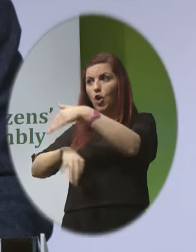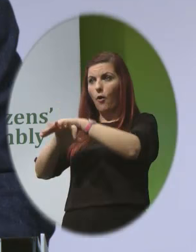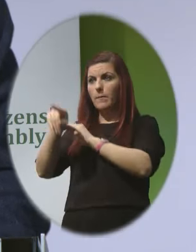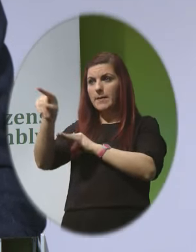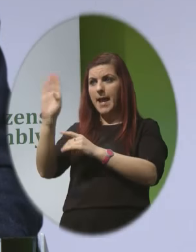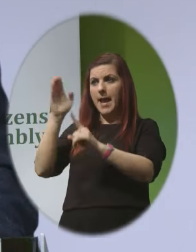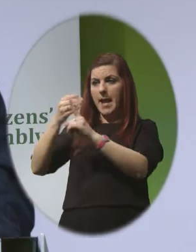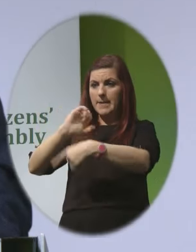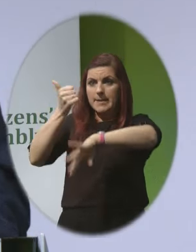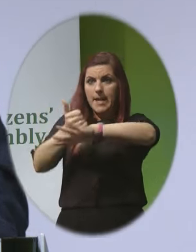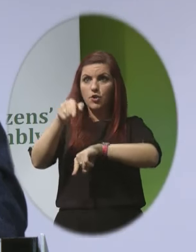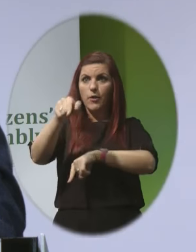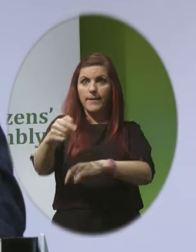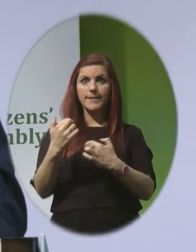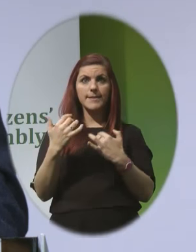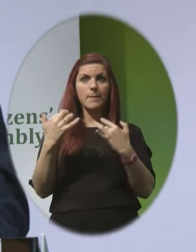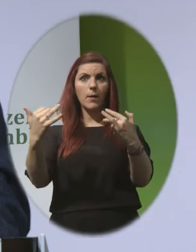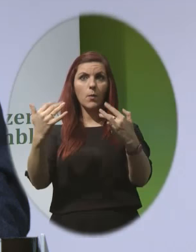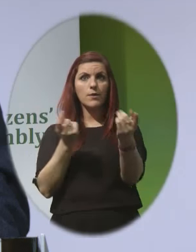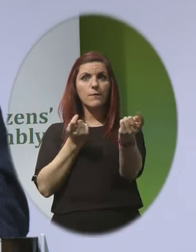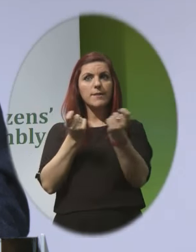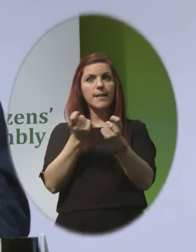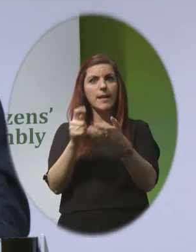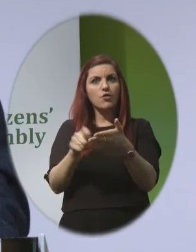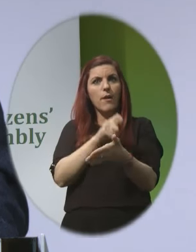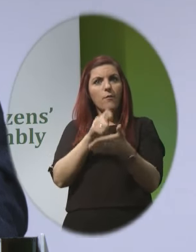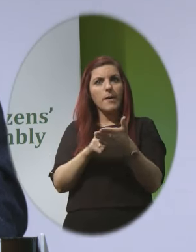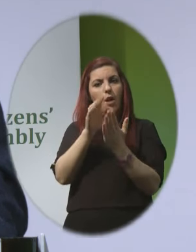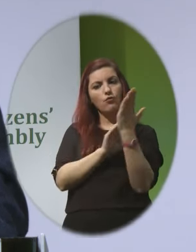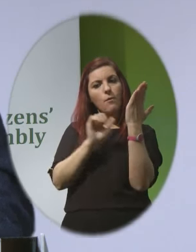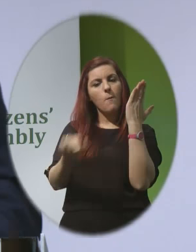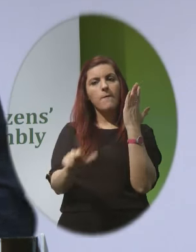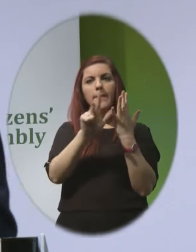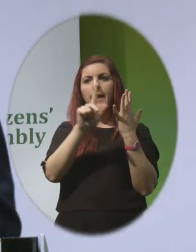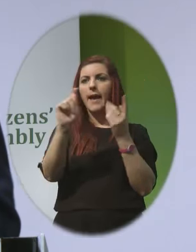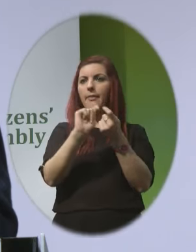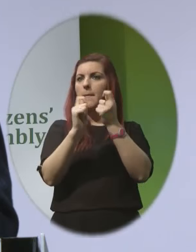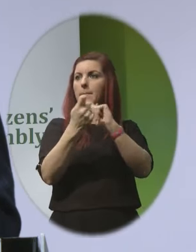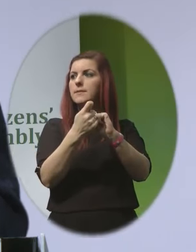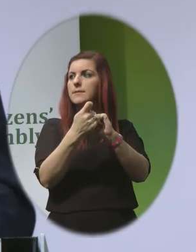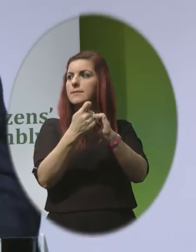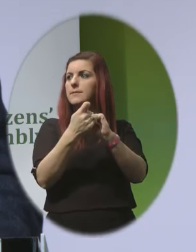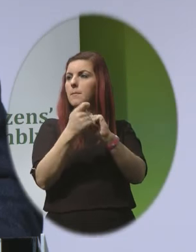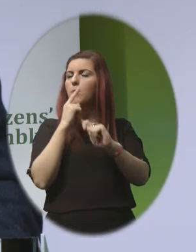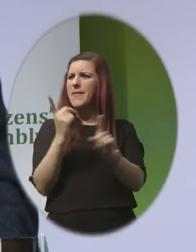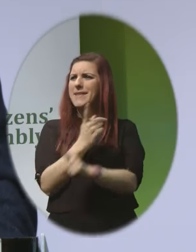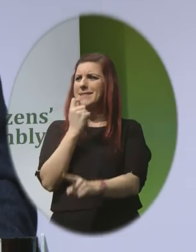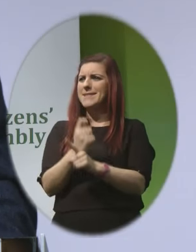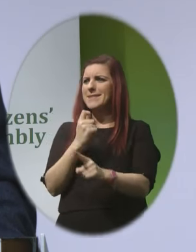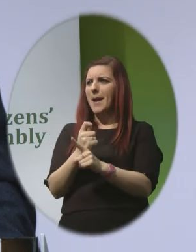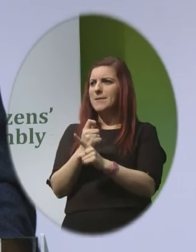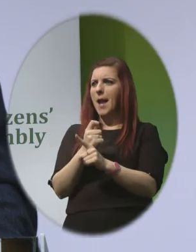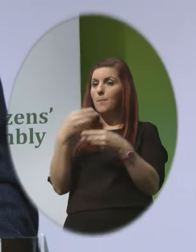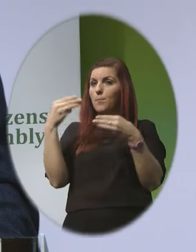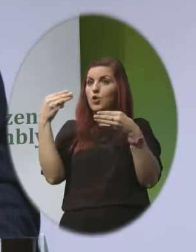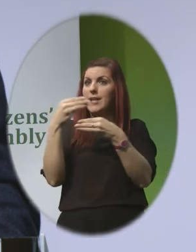establishing this assembly was to facilitate a referendum on removing the eighth amendment while at the same time insulating the government